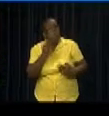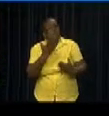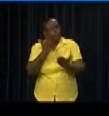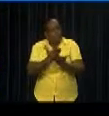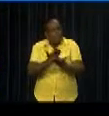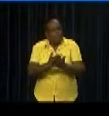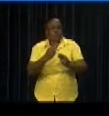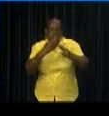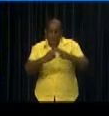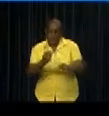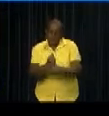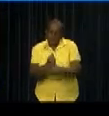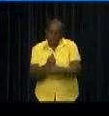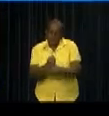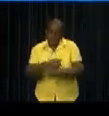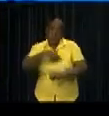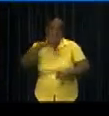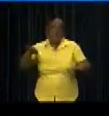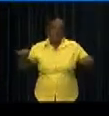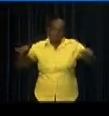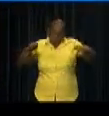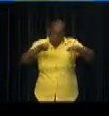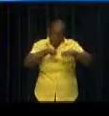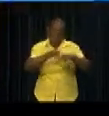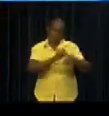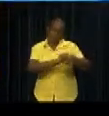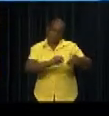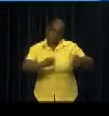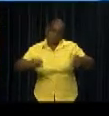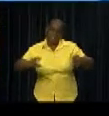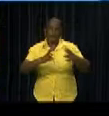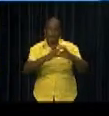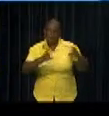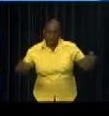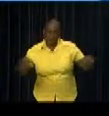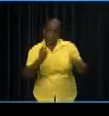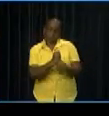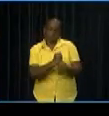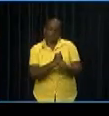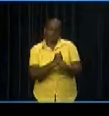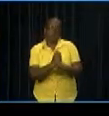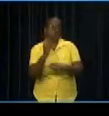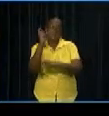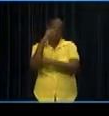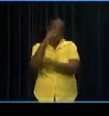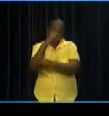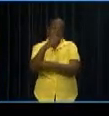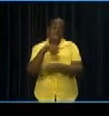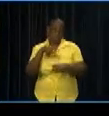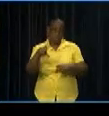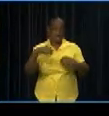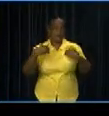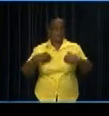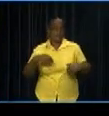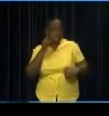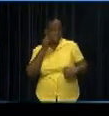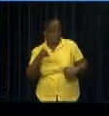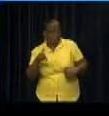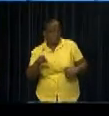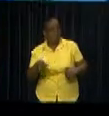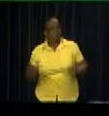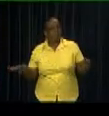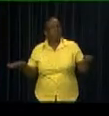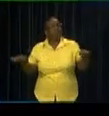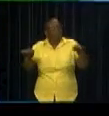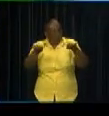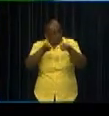will later sign an agreement with the company, giving Statsoli permission to use their plots. The company agreed that it will only pay for